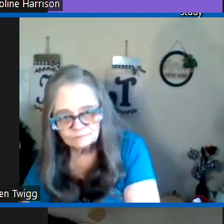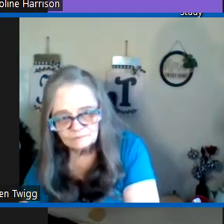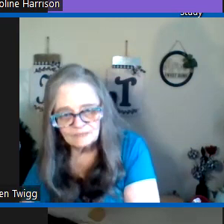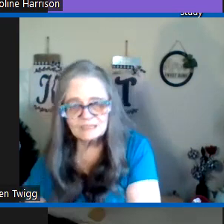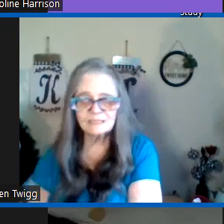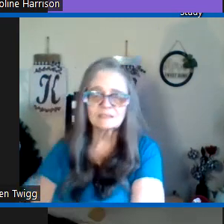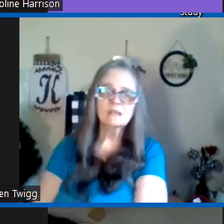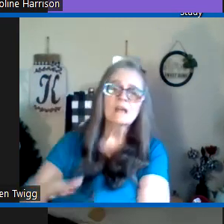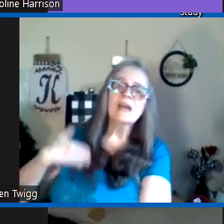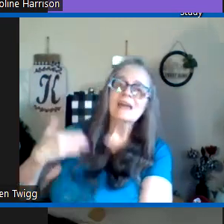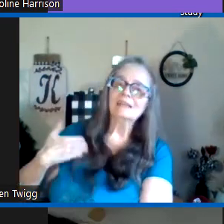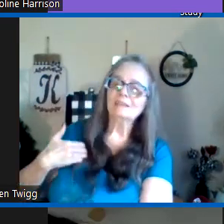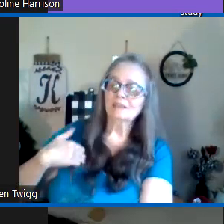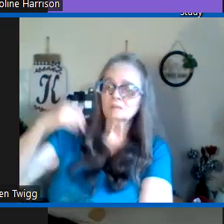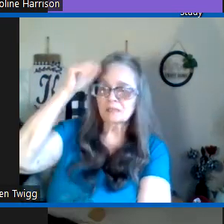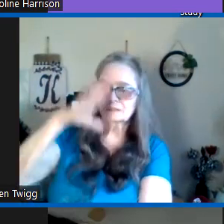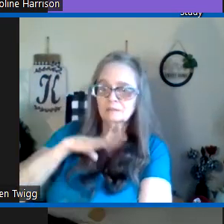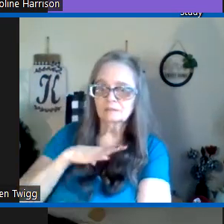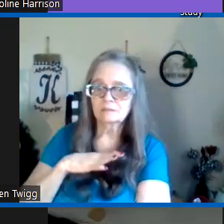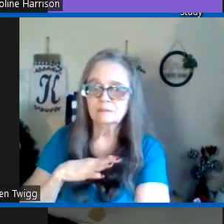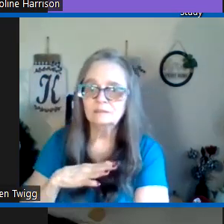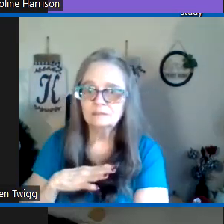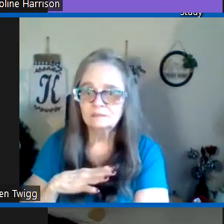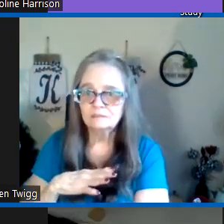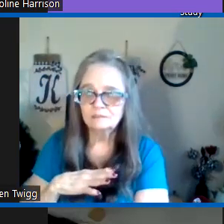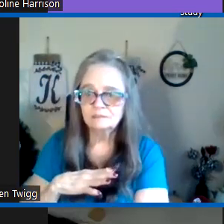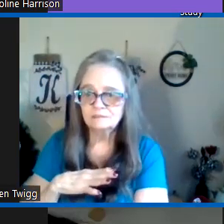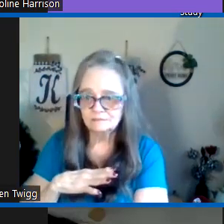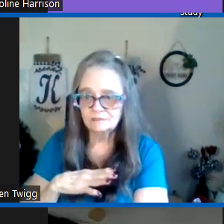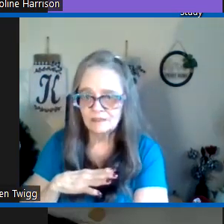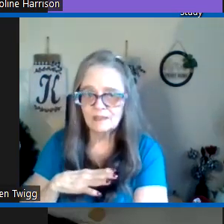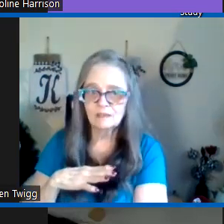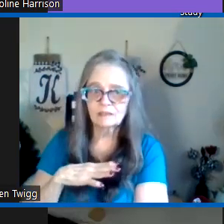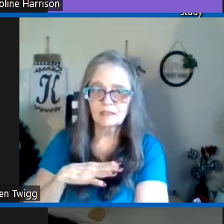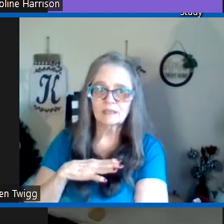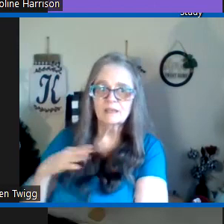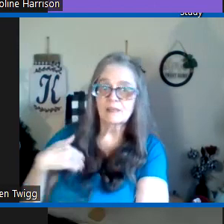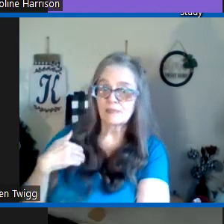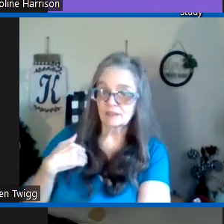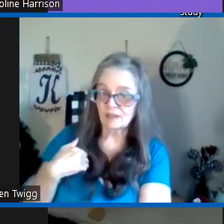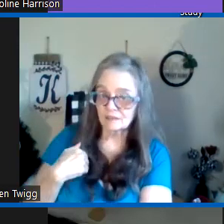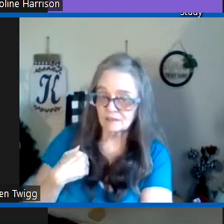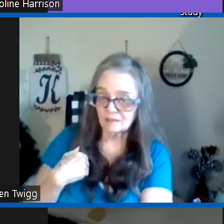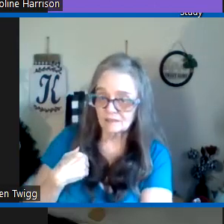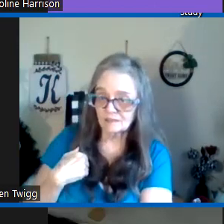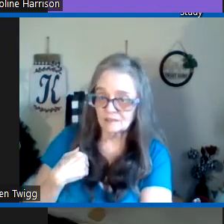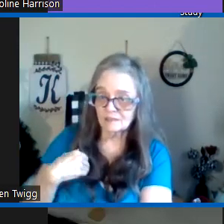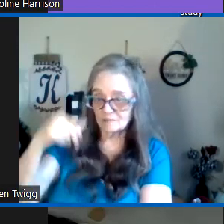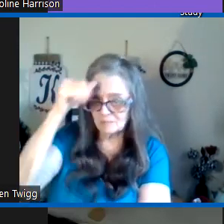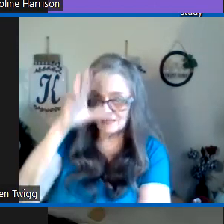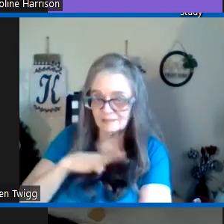because young men okay the young